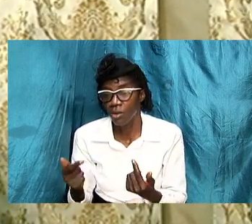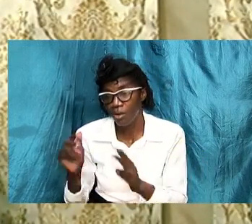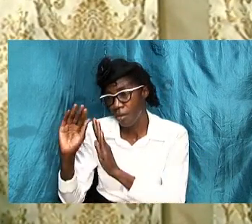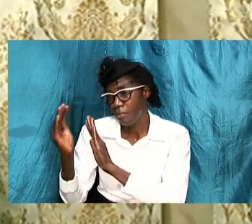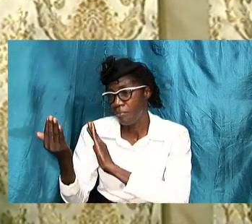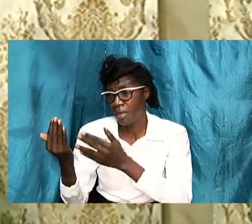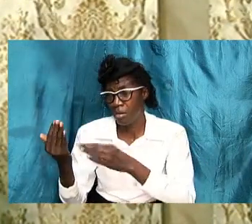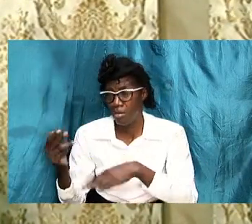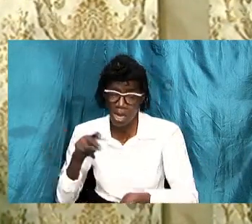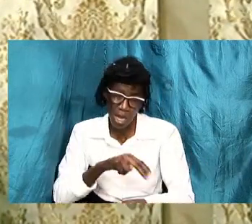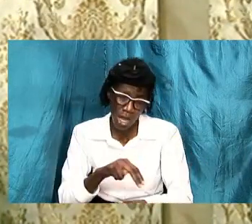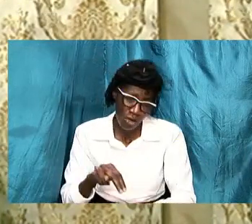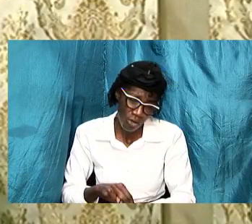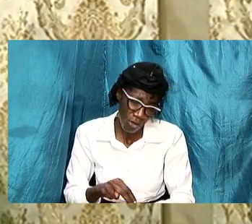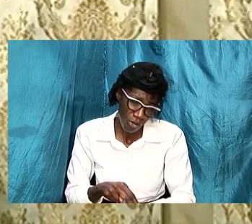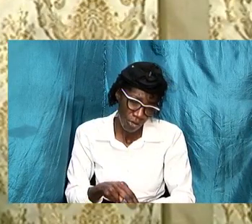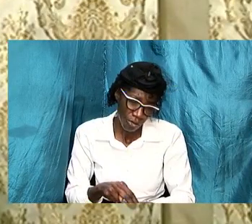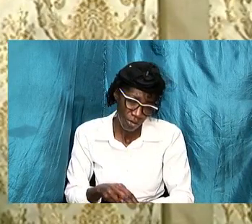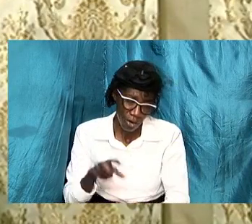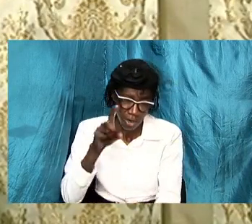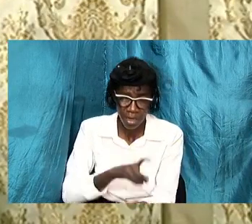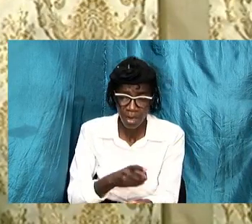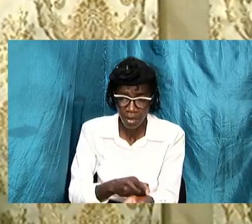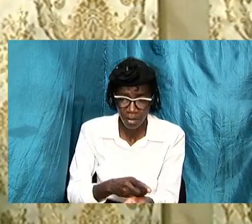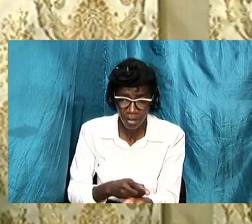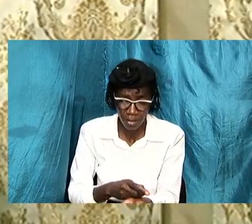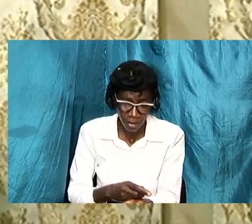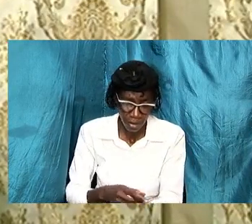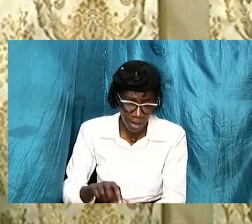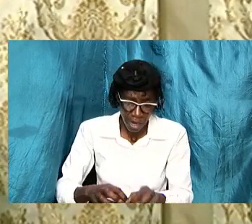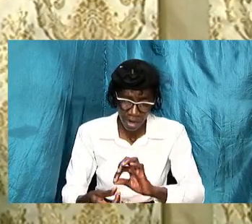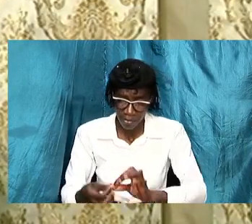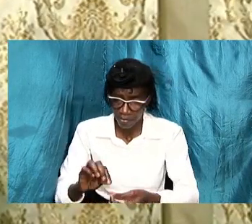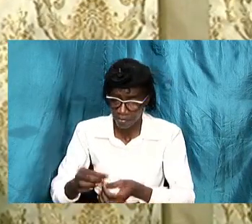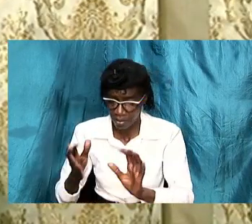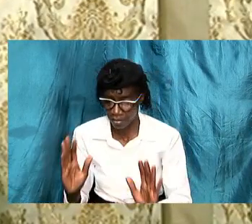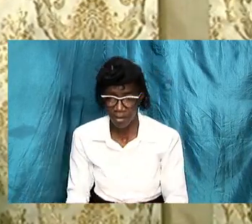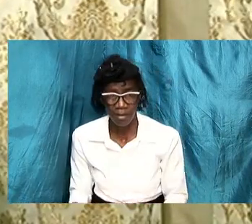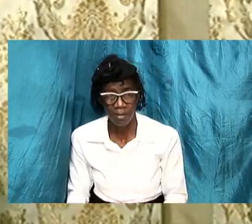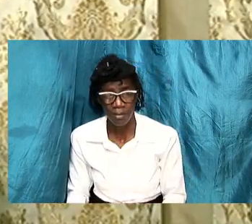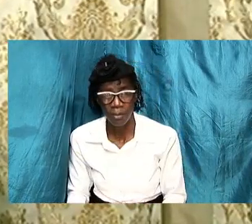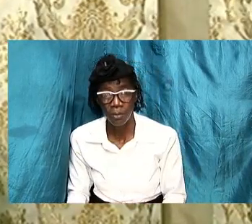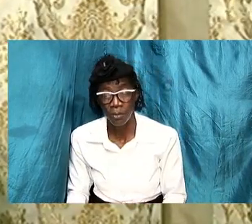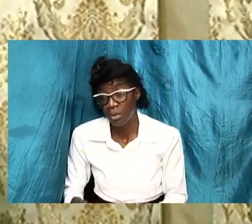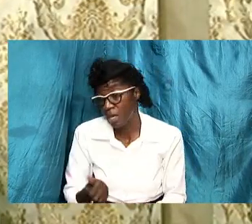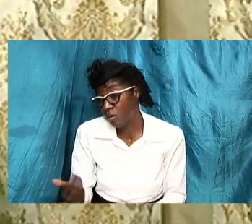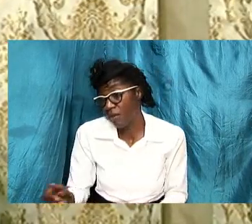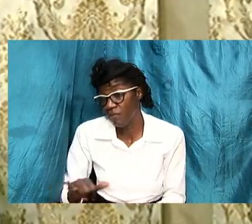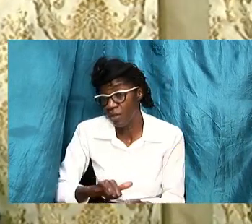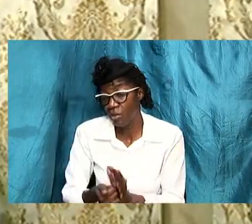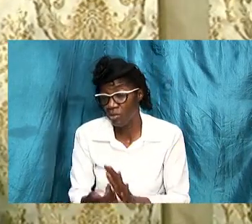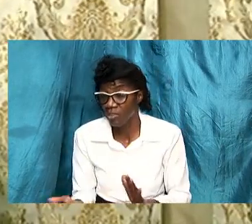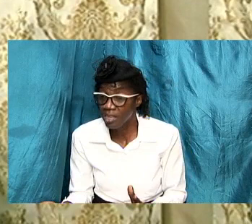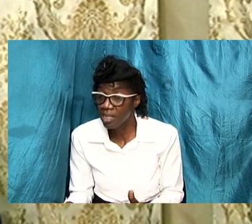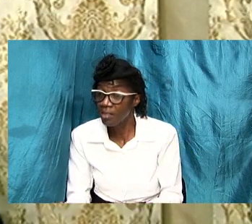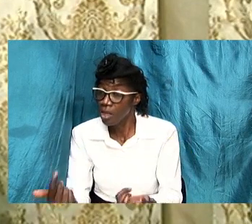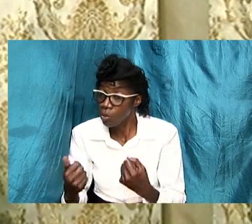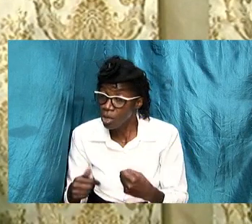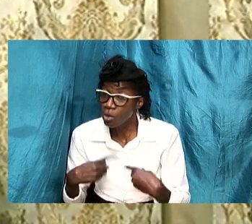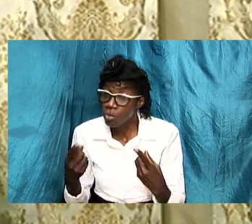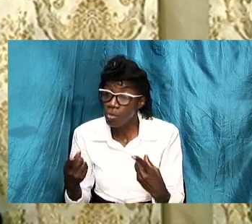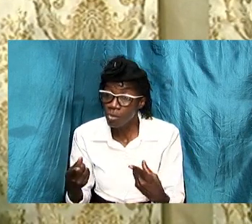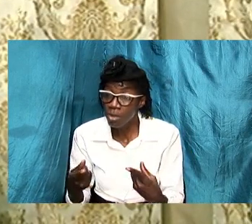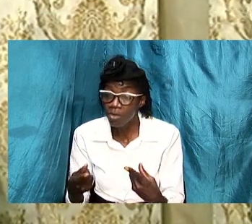or a doctor or a mechanic or any one of those things we want to pursue a particular